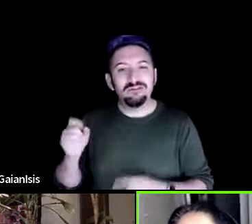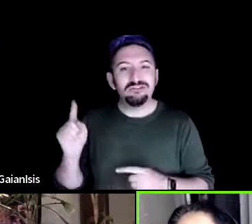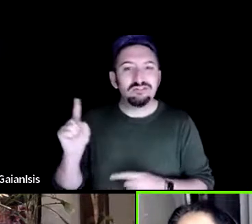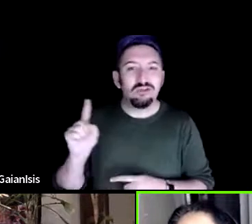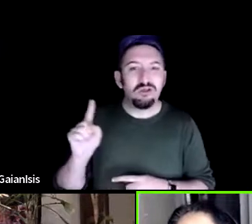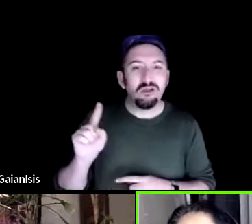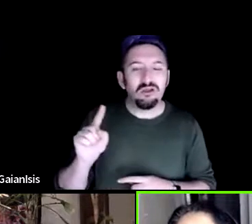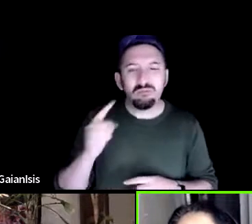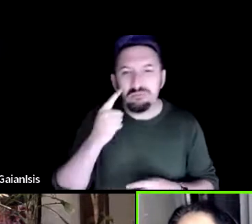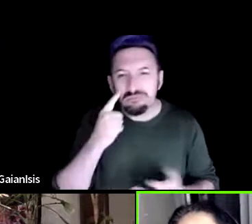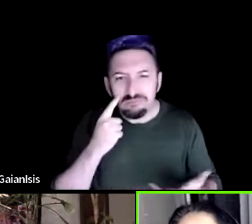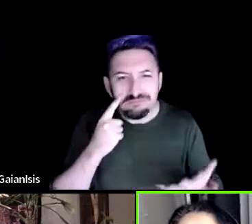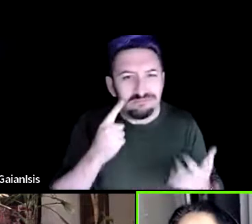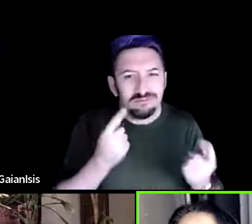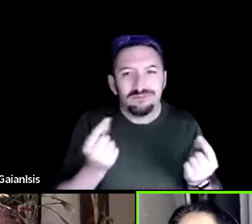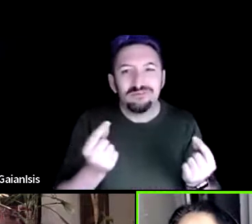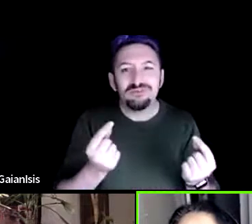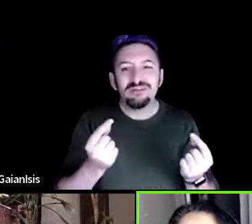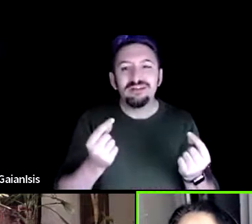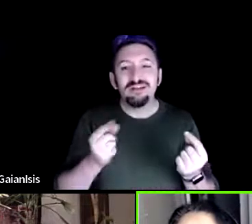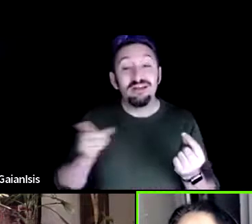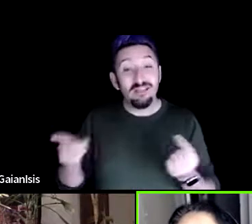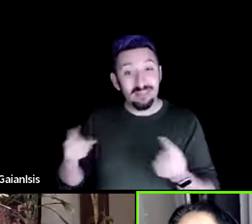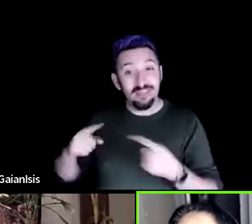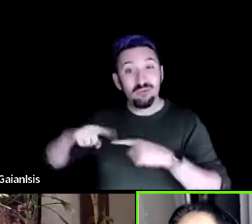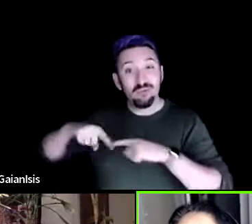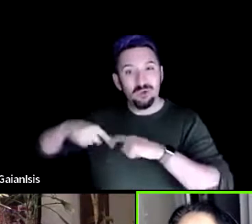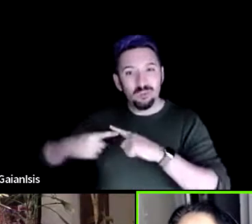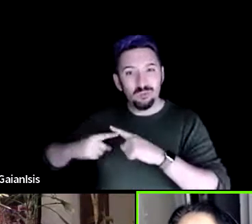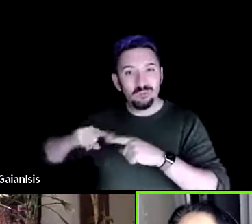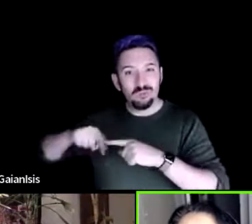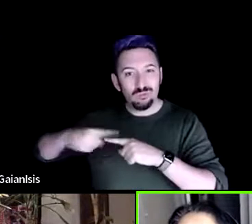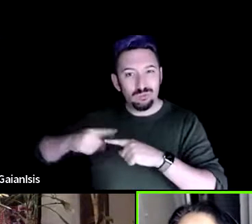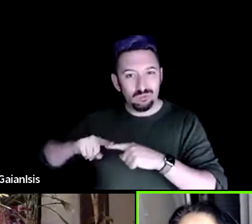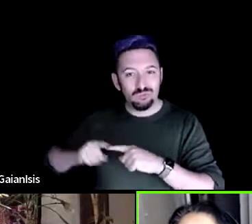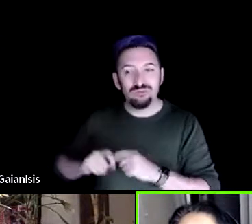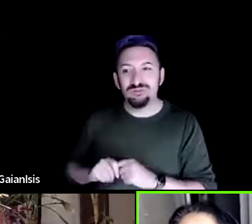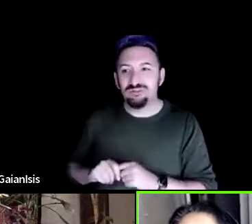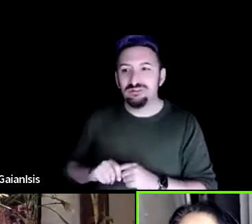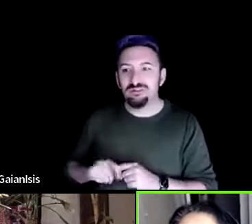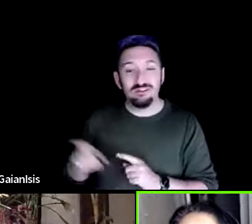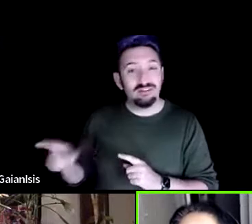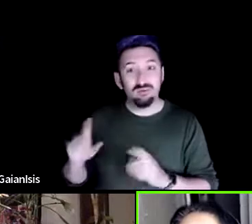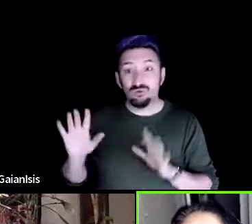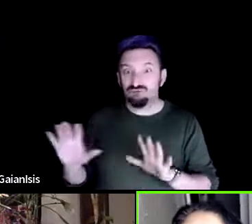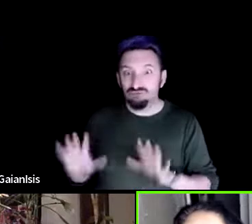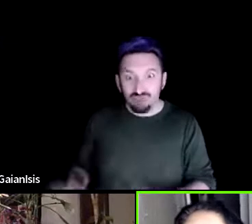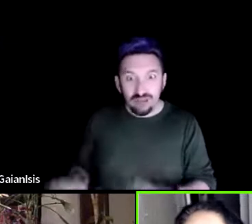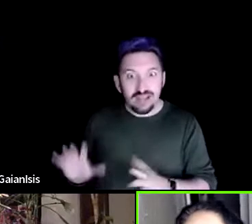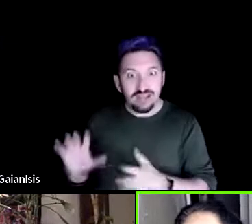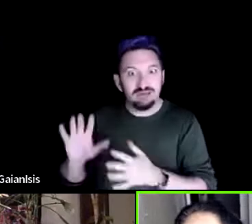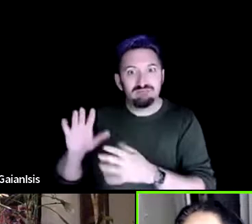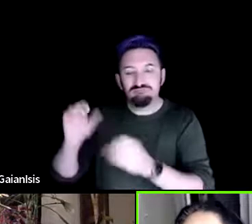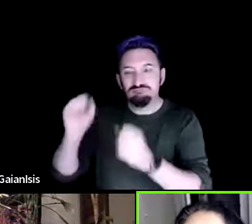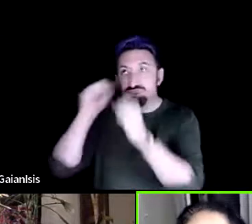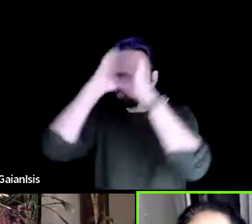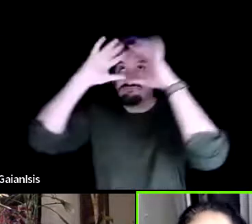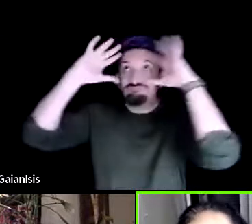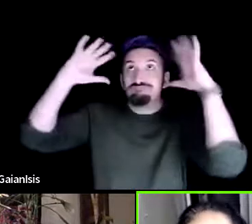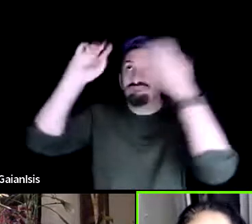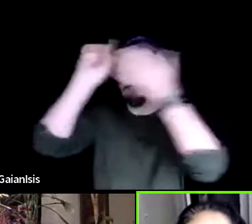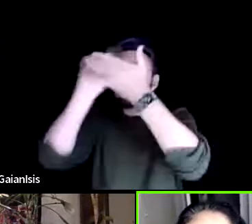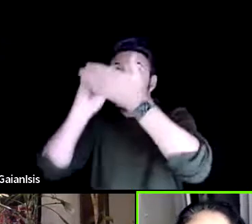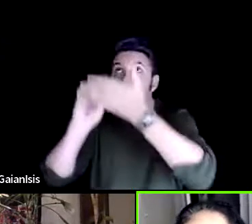turns out they were quilters and and they were really good at designing and building things um better than we were doing so